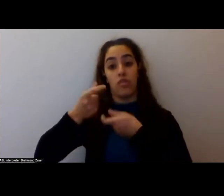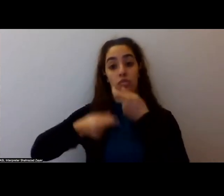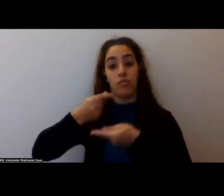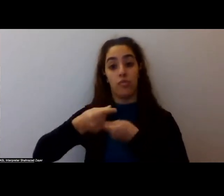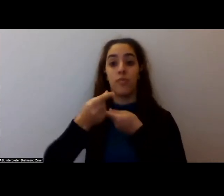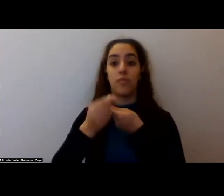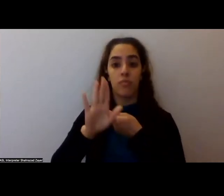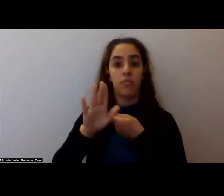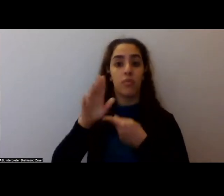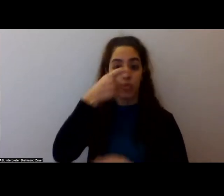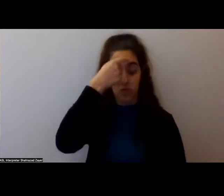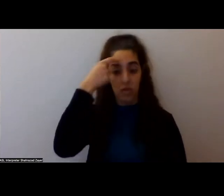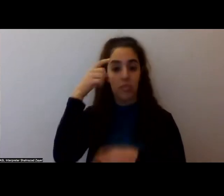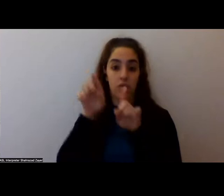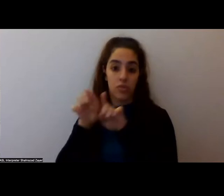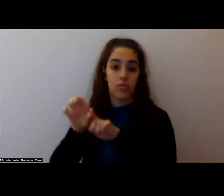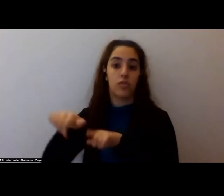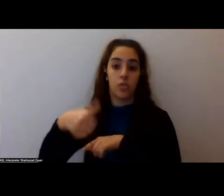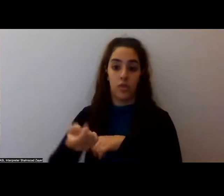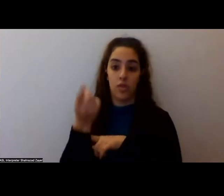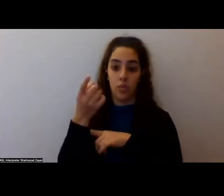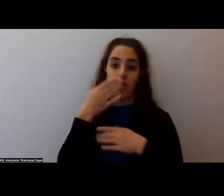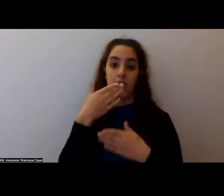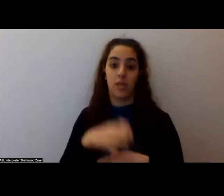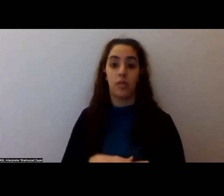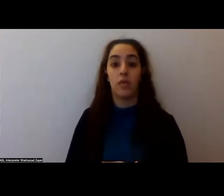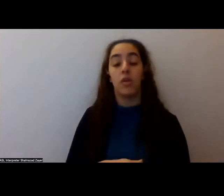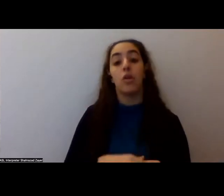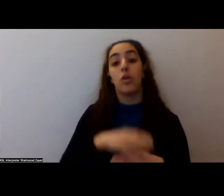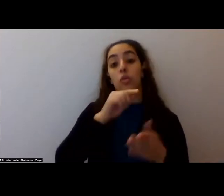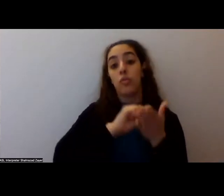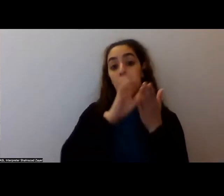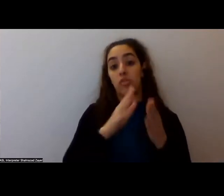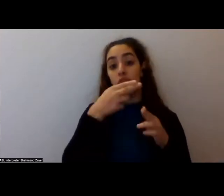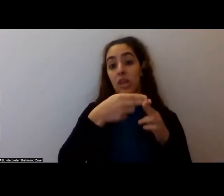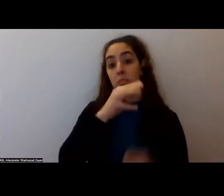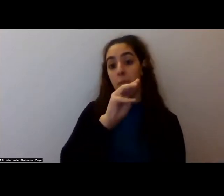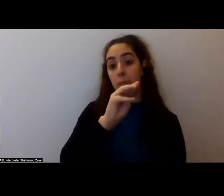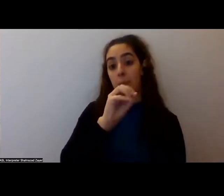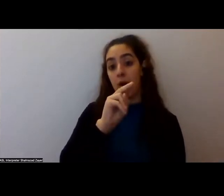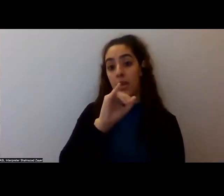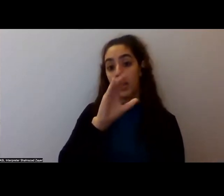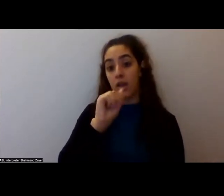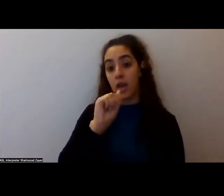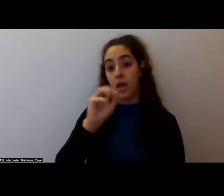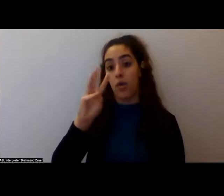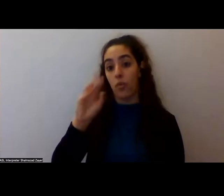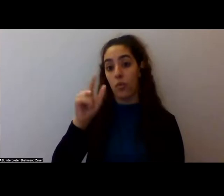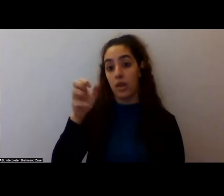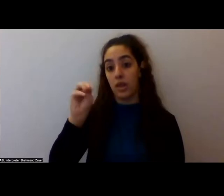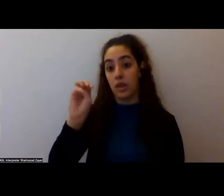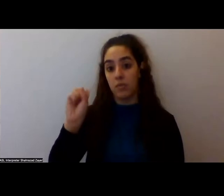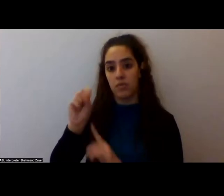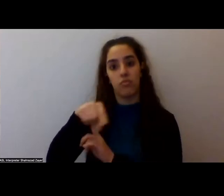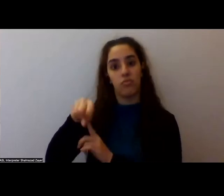um, and there's a researcher named, um, Monica Williams, Dr. Monica Williams, who has been doing a lot of really great work